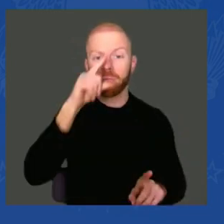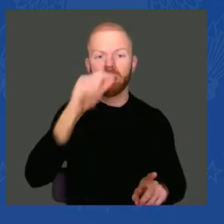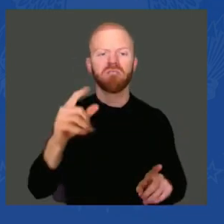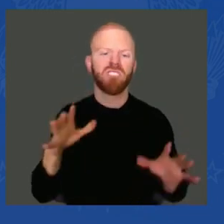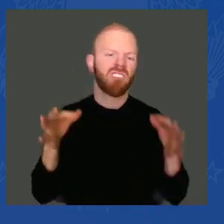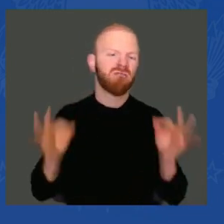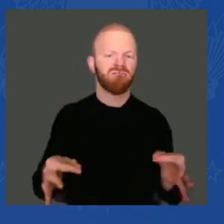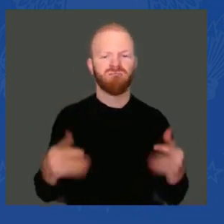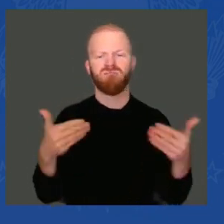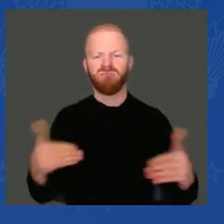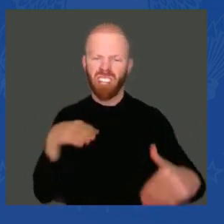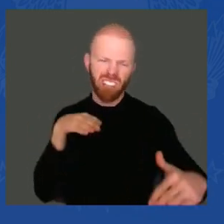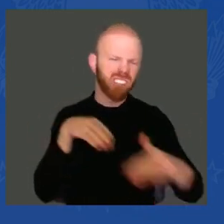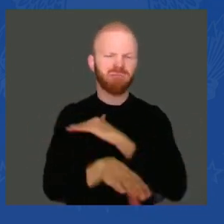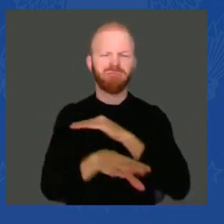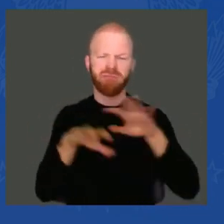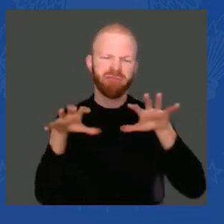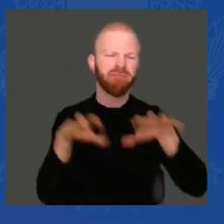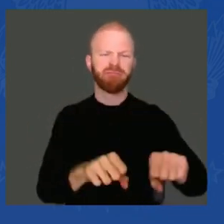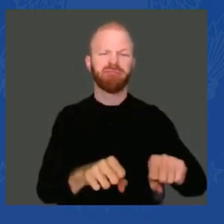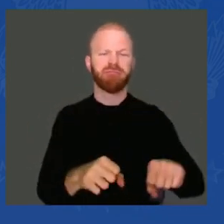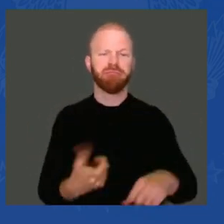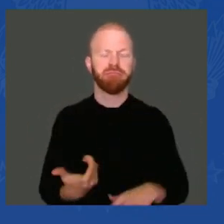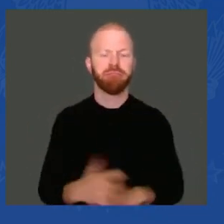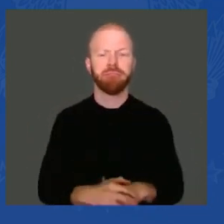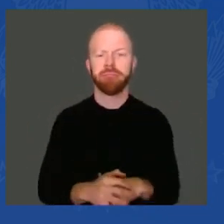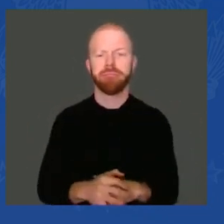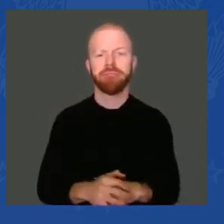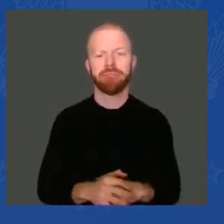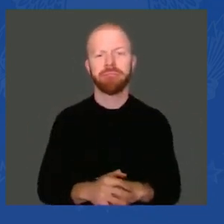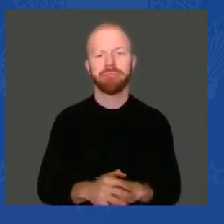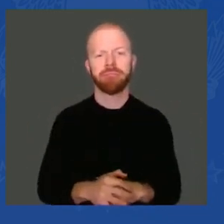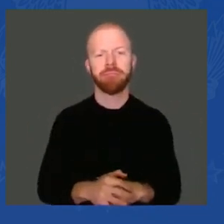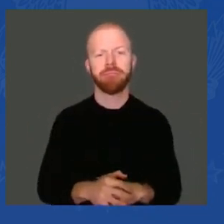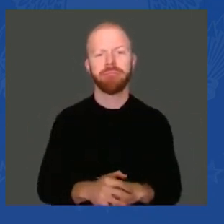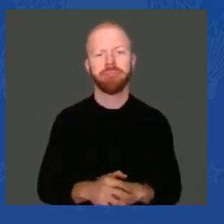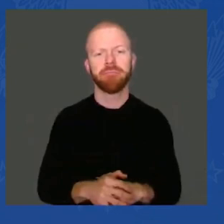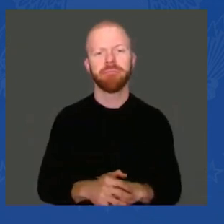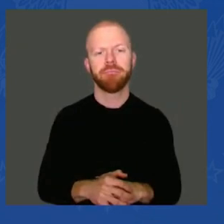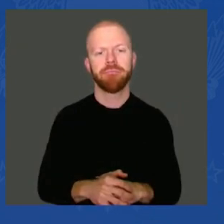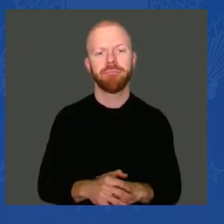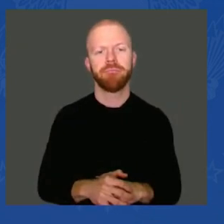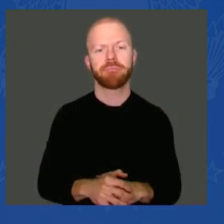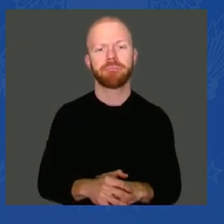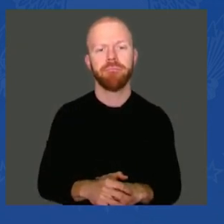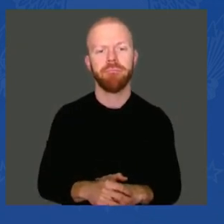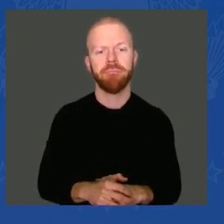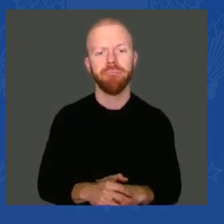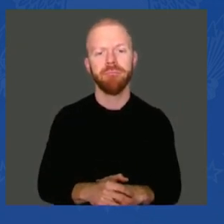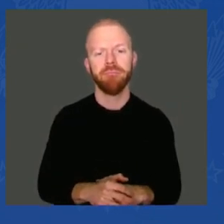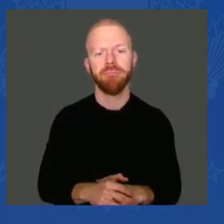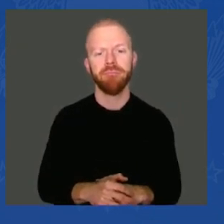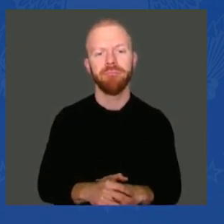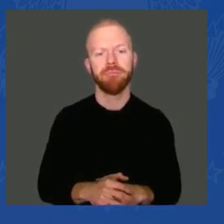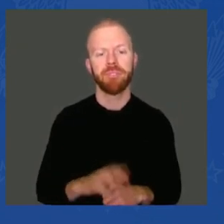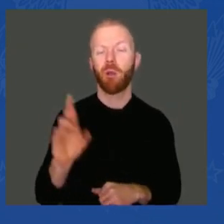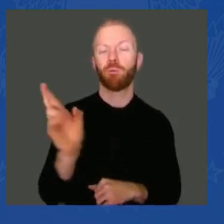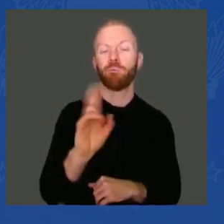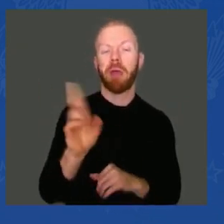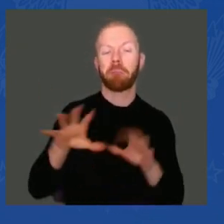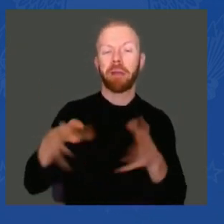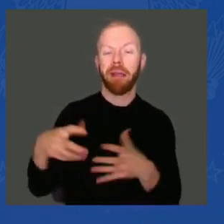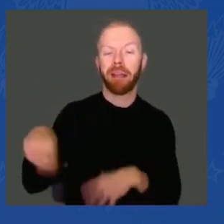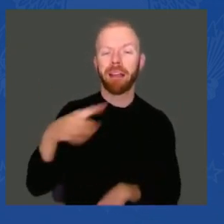you know, the republicans say it's Biden's gas pipeline. Biden said he's going to stop the Keystone pipeline, and I did.